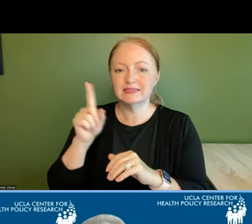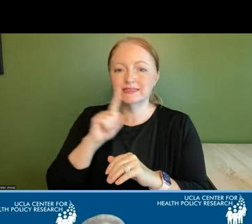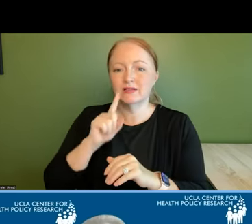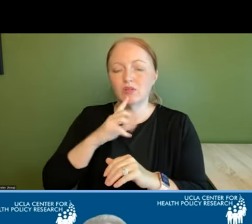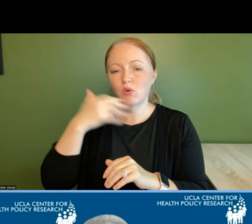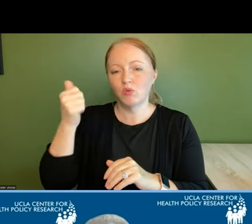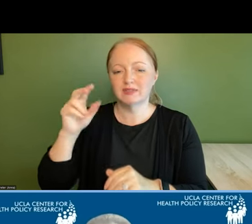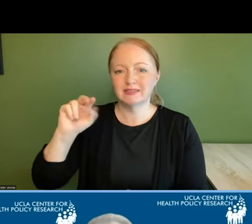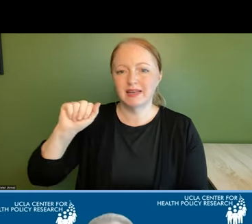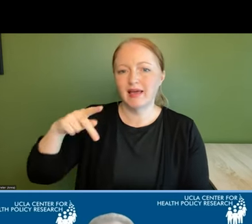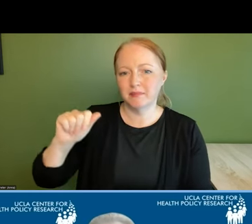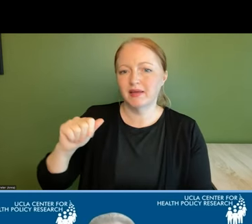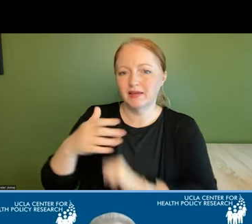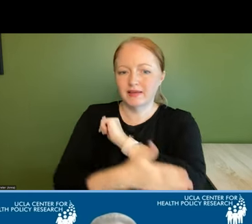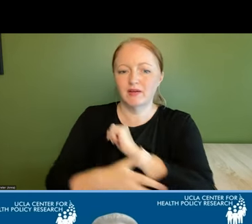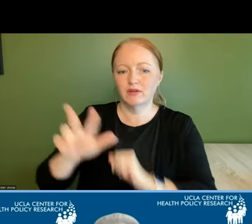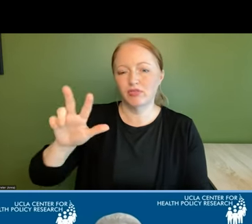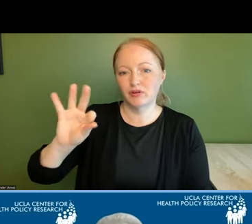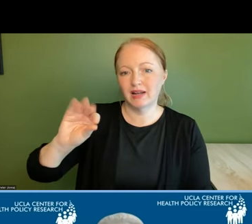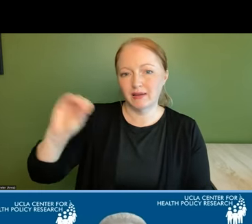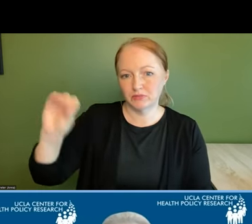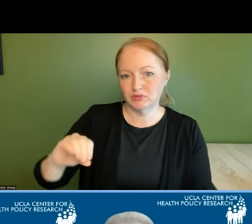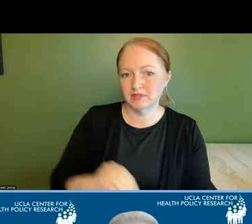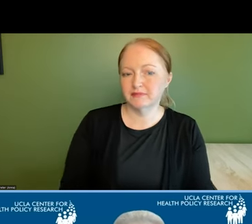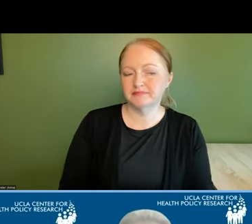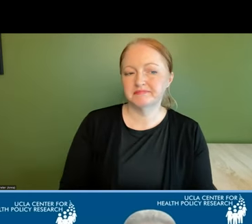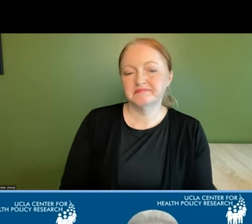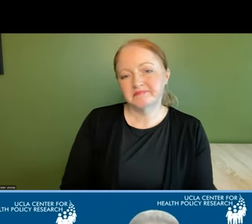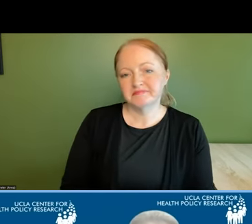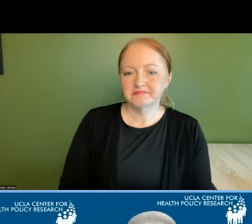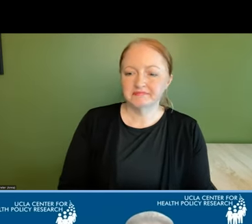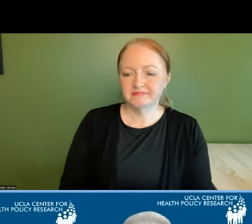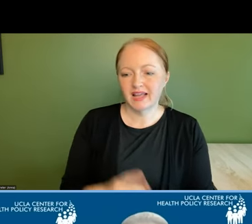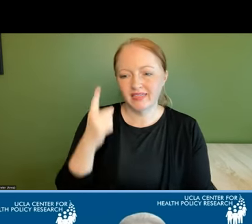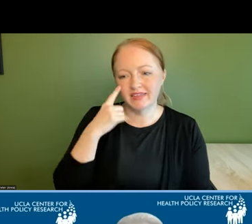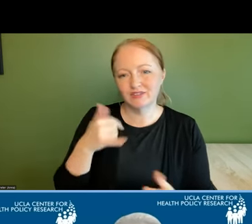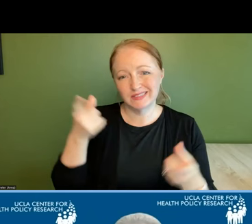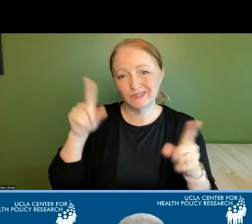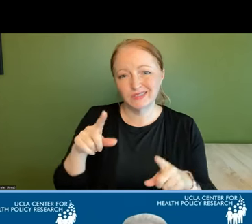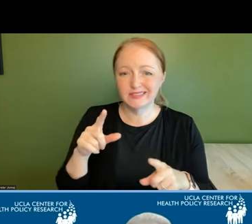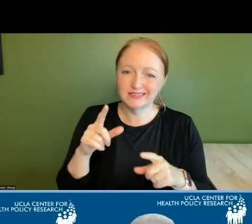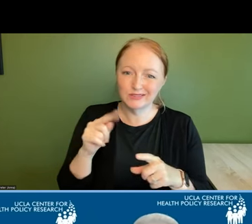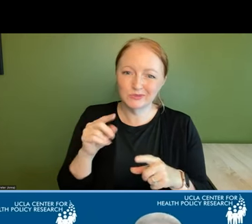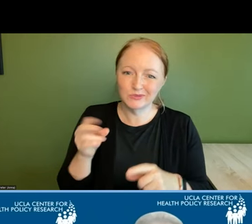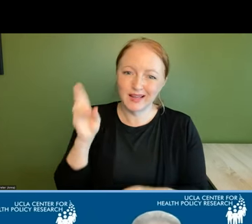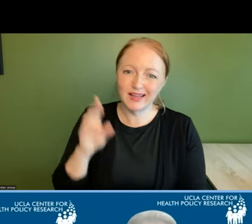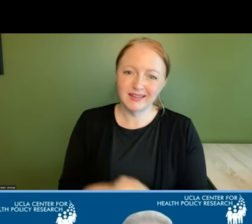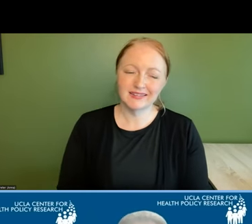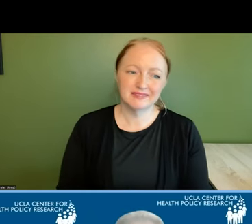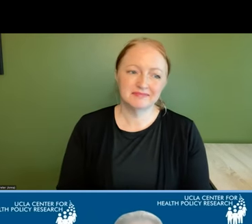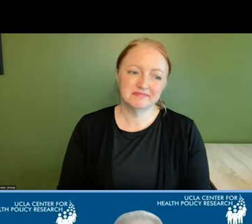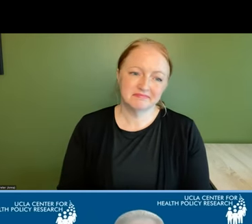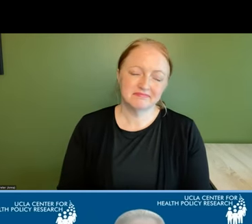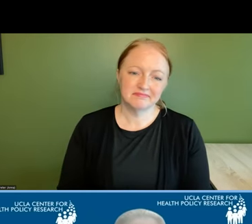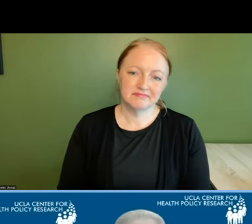in napa county is is at 39 which i think you might still agree is way too large next